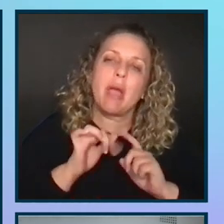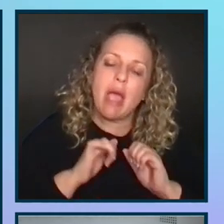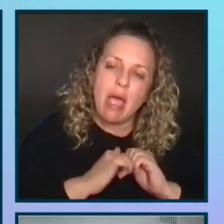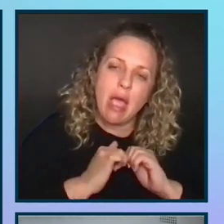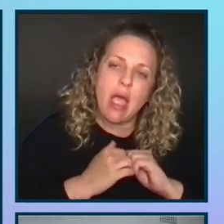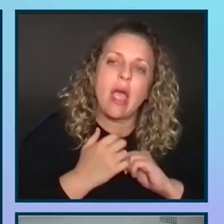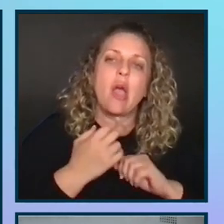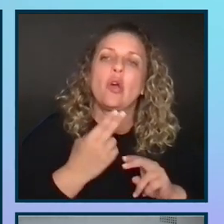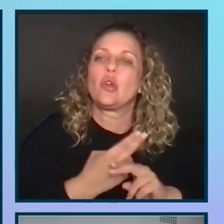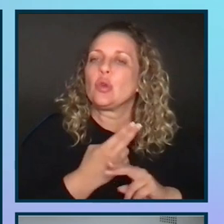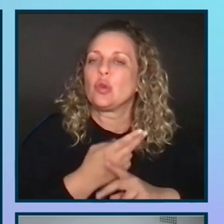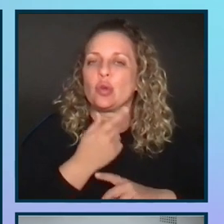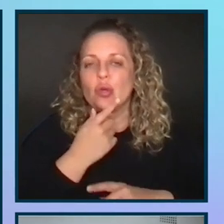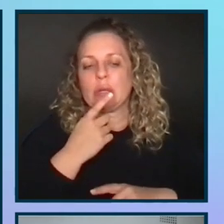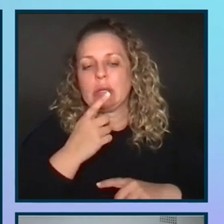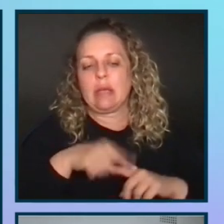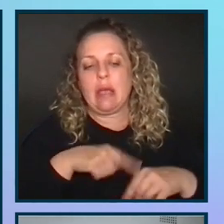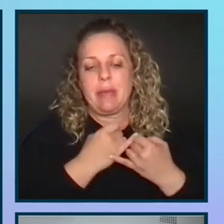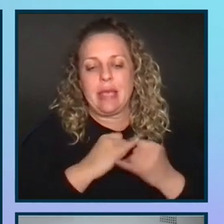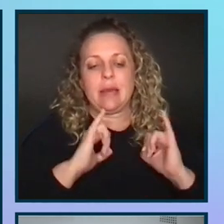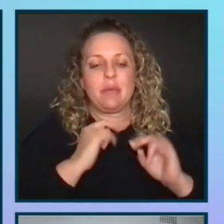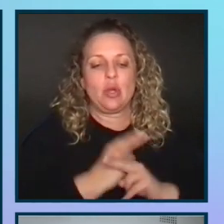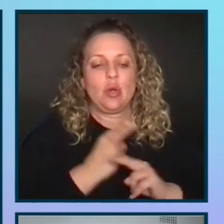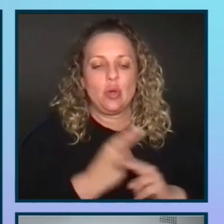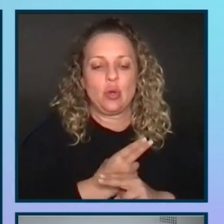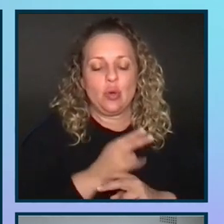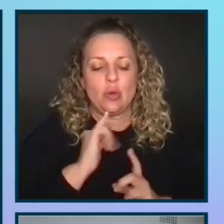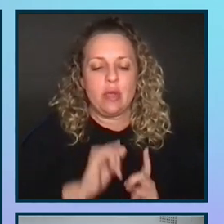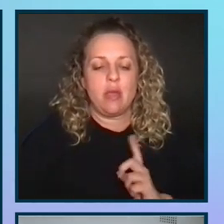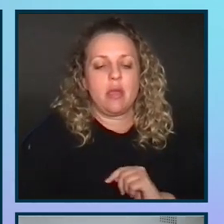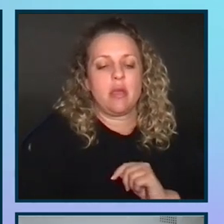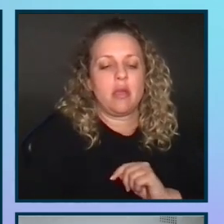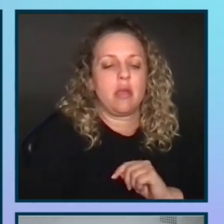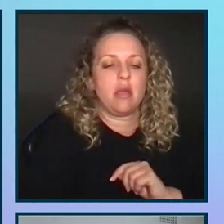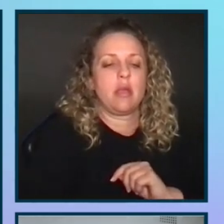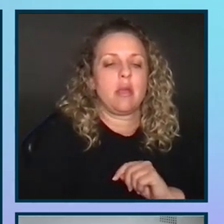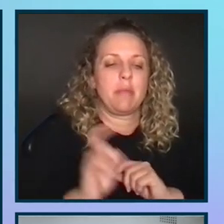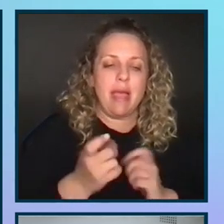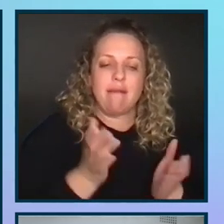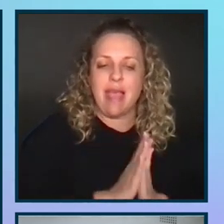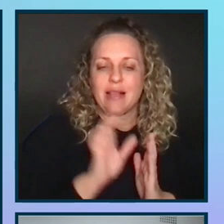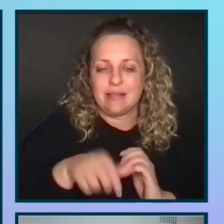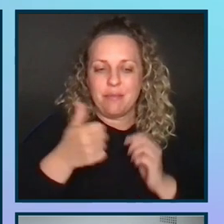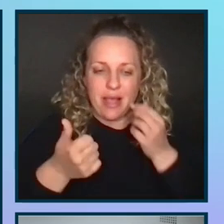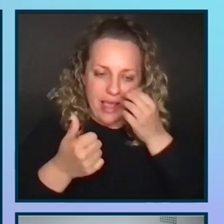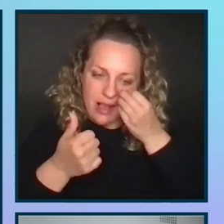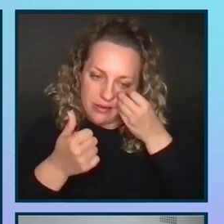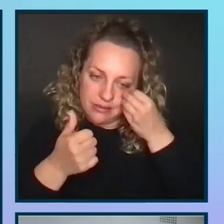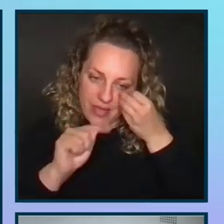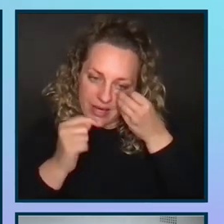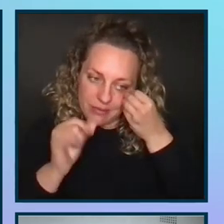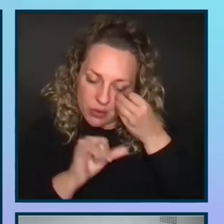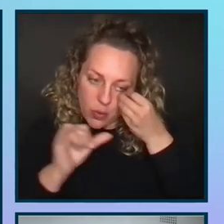unable to independently use the component, but also that they have to ask somebody else within their team as well.